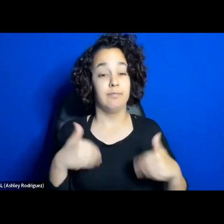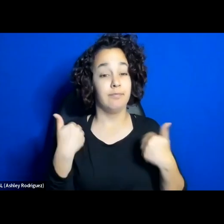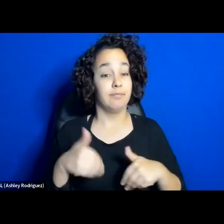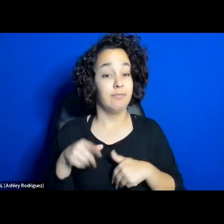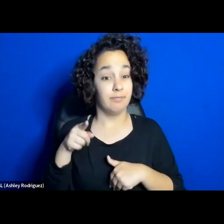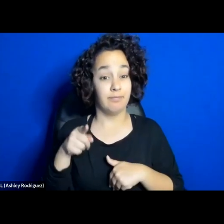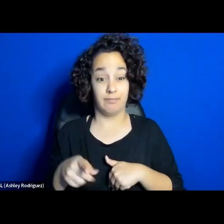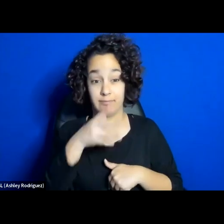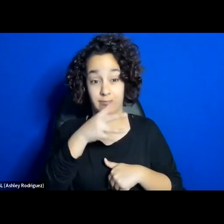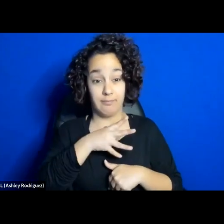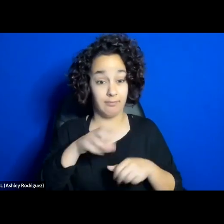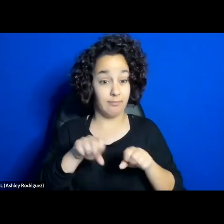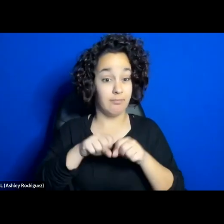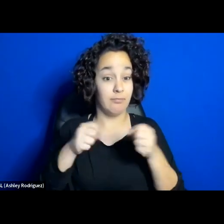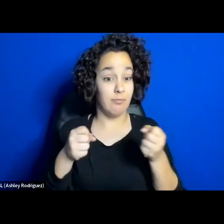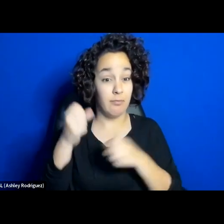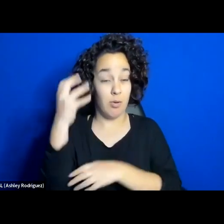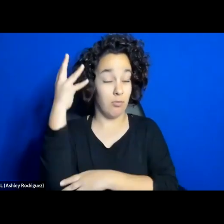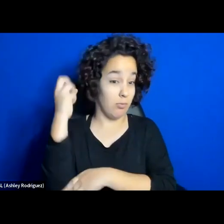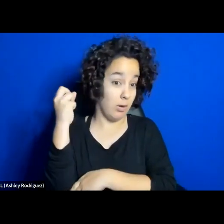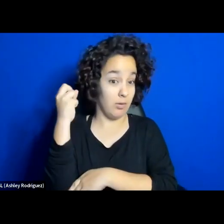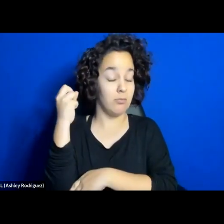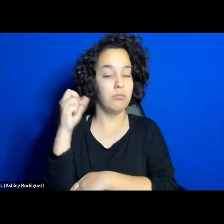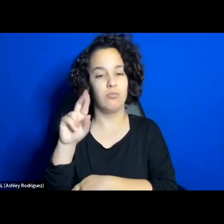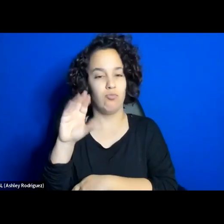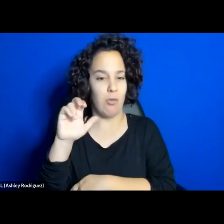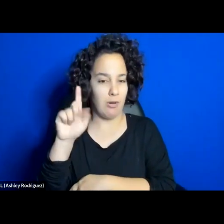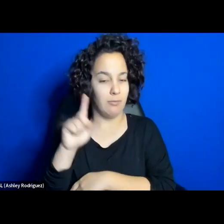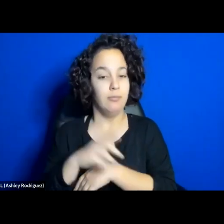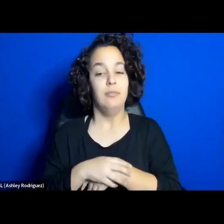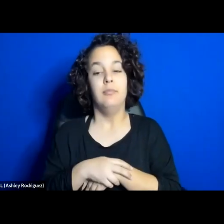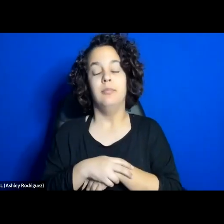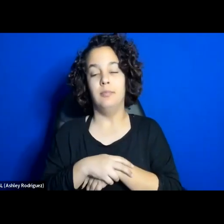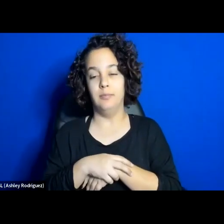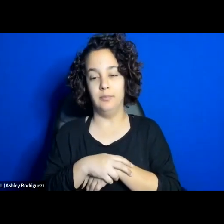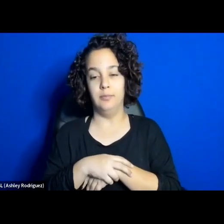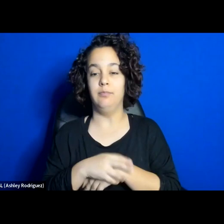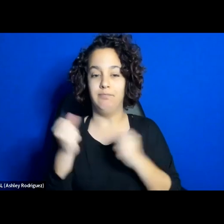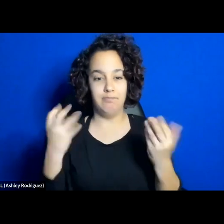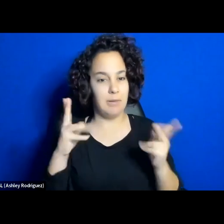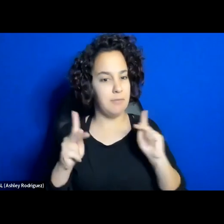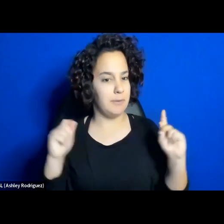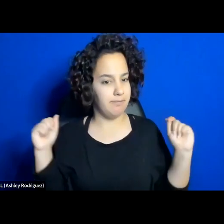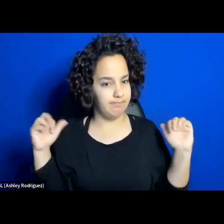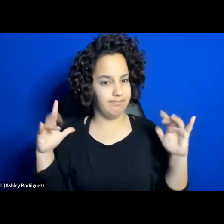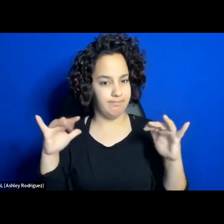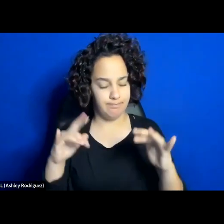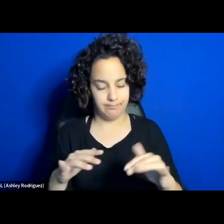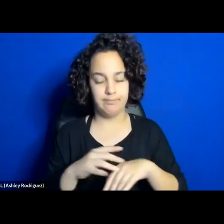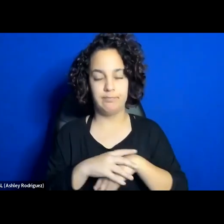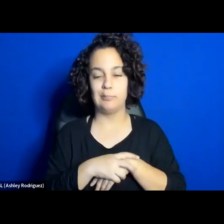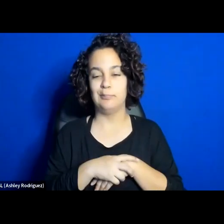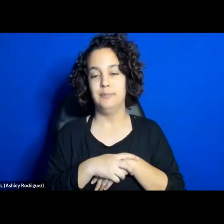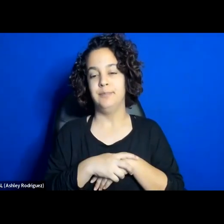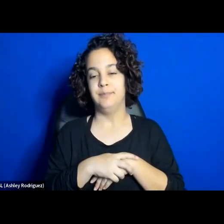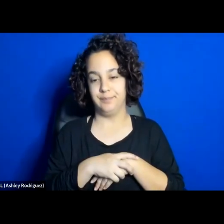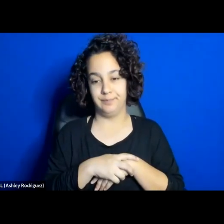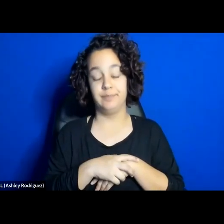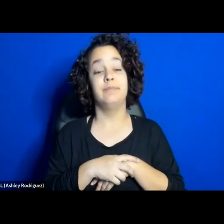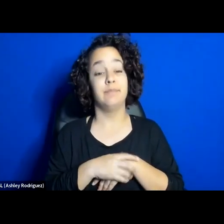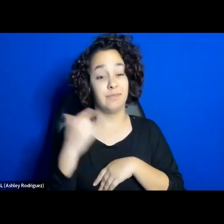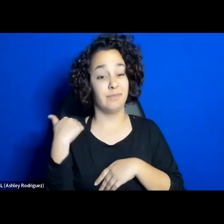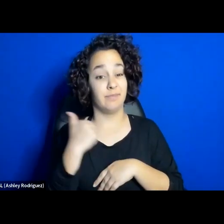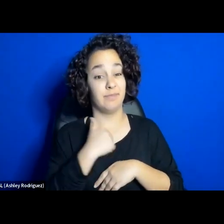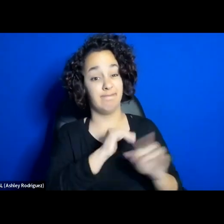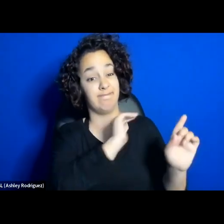284 million tweets sent. The protests also resulted in extraordinary international support and a